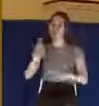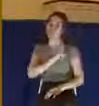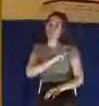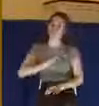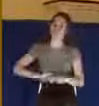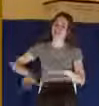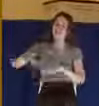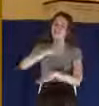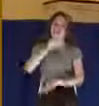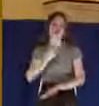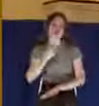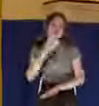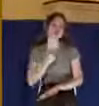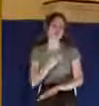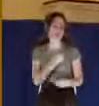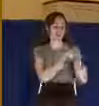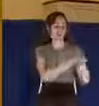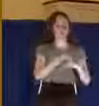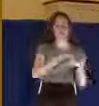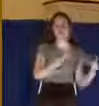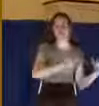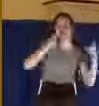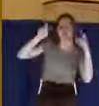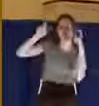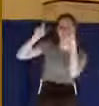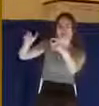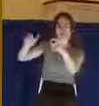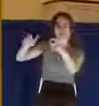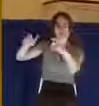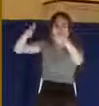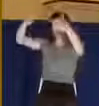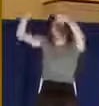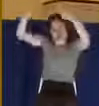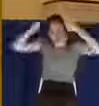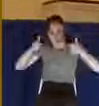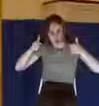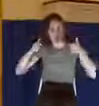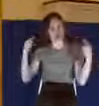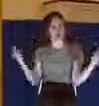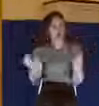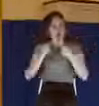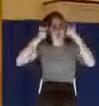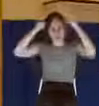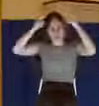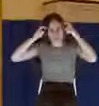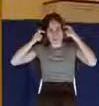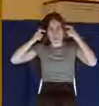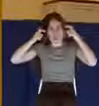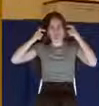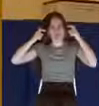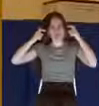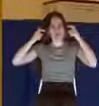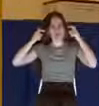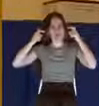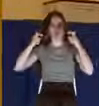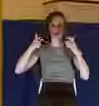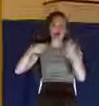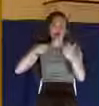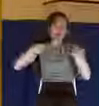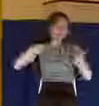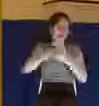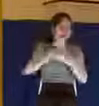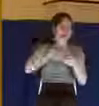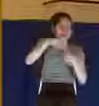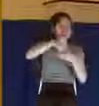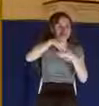a crown, and they thrust it on his head, lacerating his brow, where blood would pour down into his